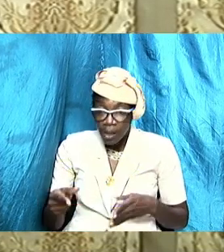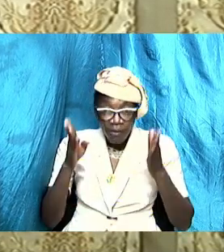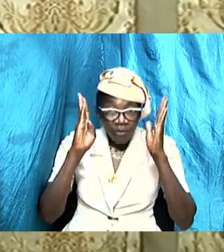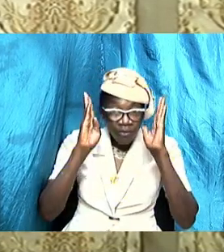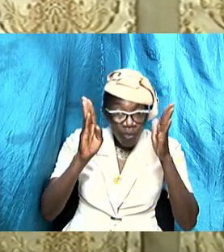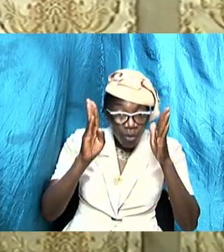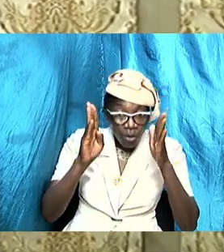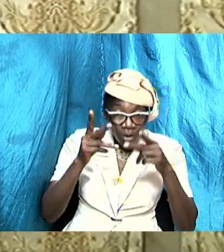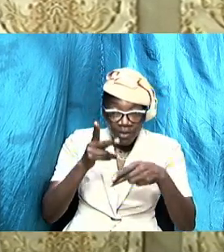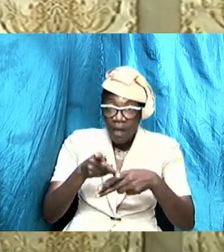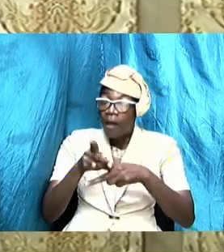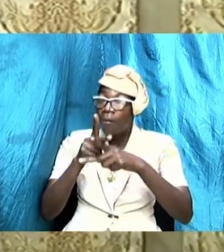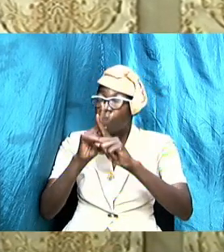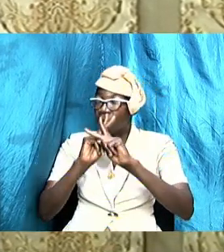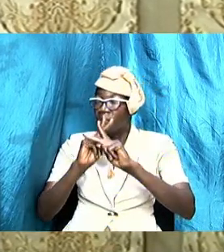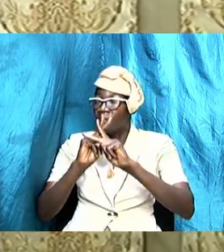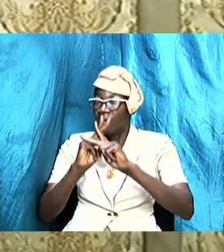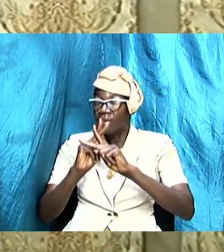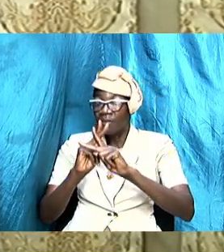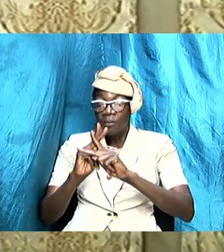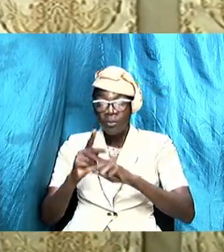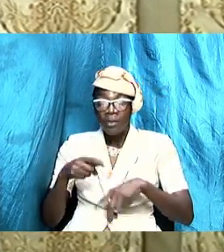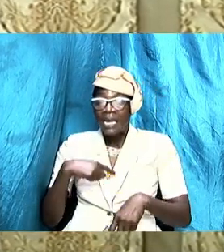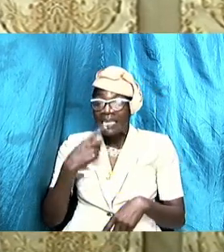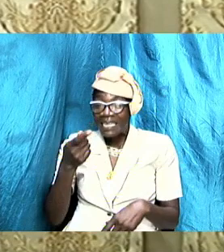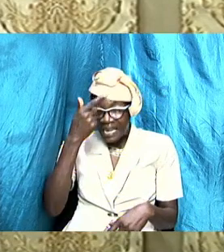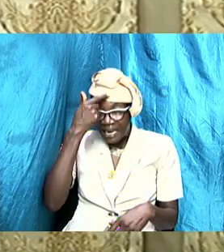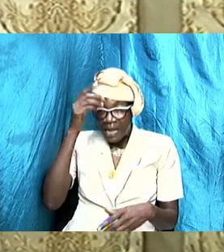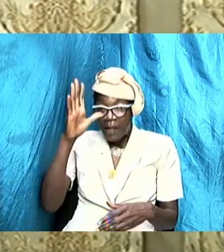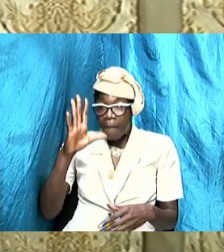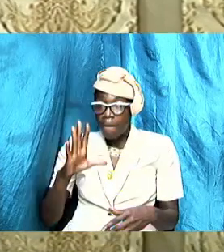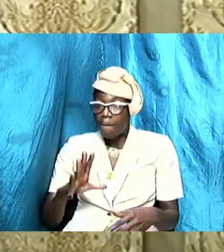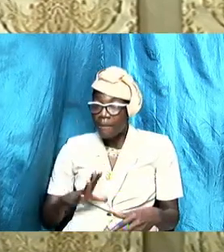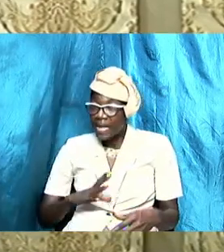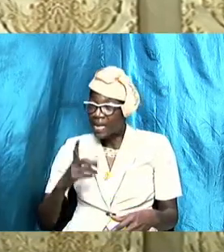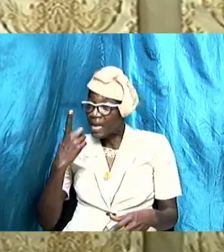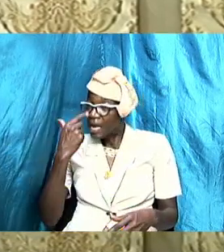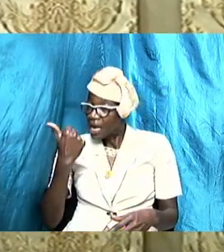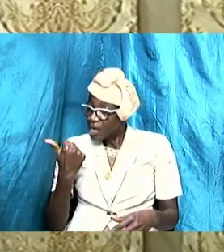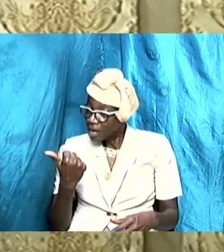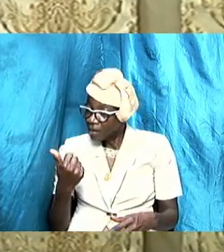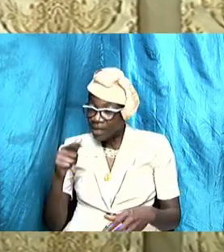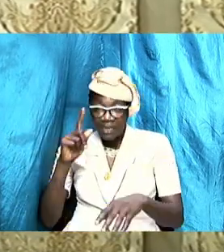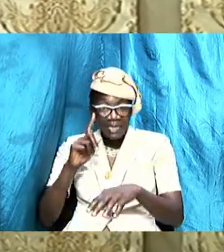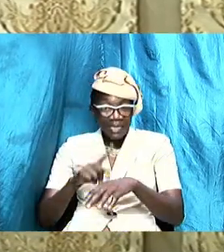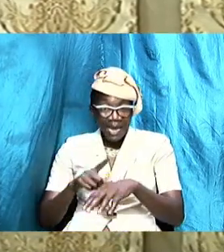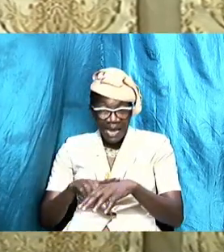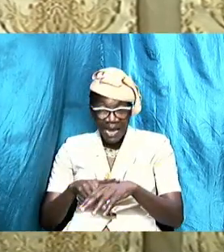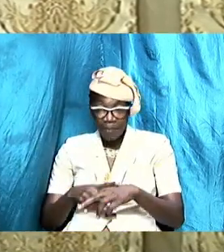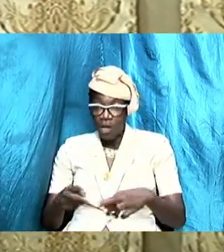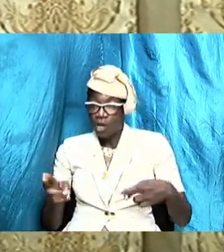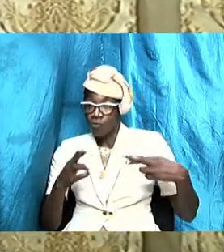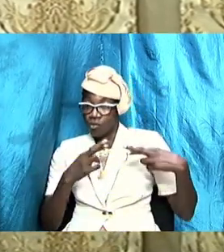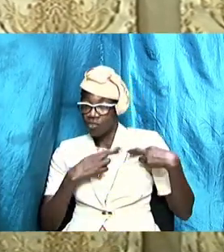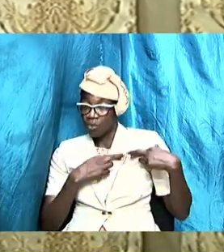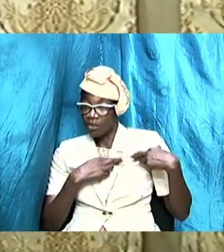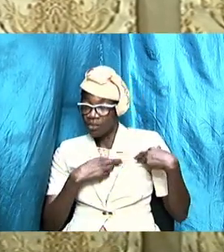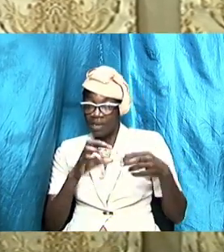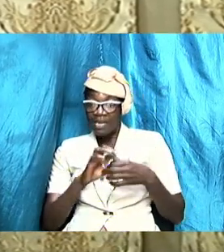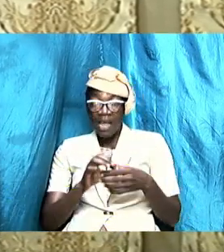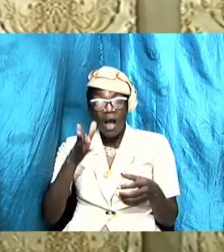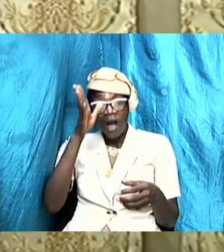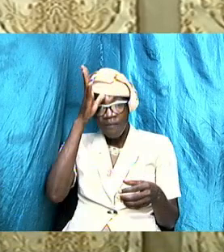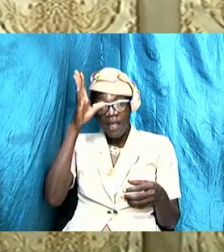and I challenge the men another time you know because this responsibility lies primarily with the men and if in love